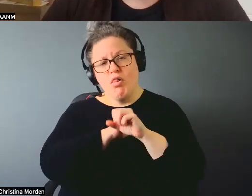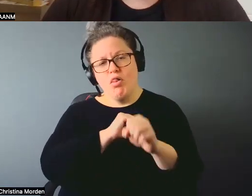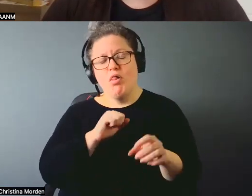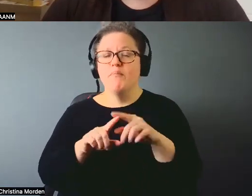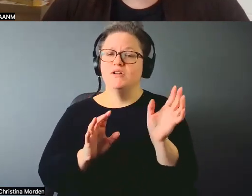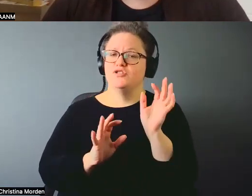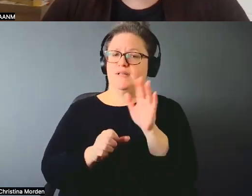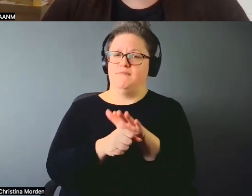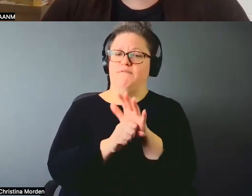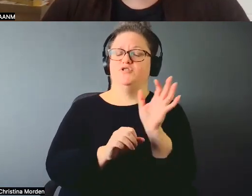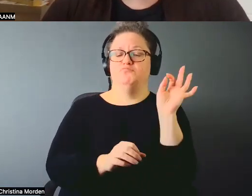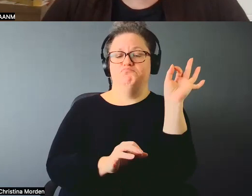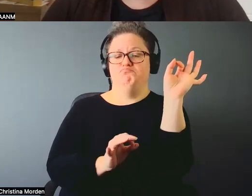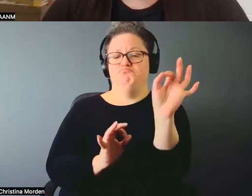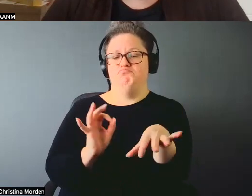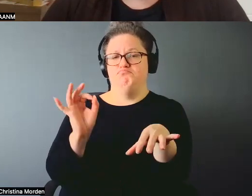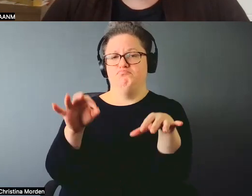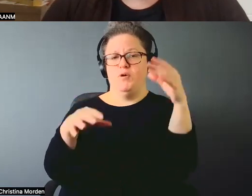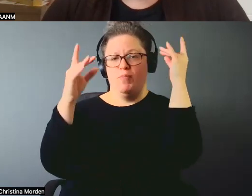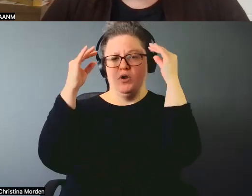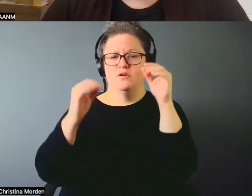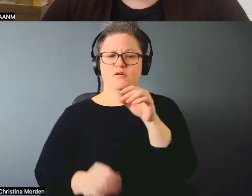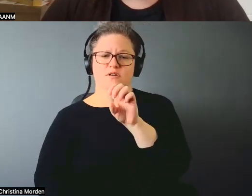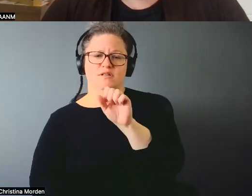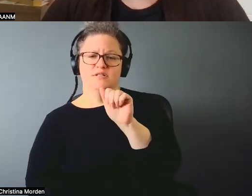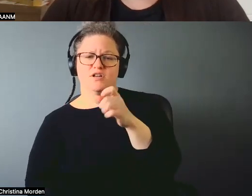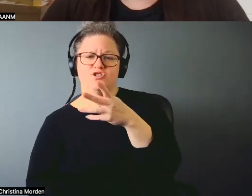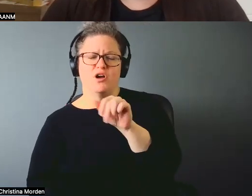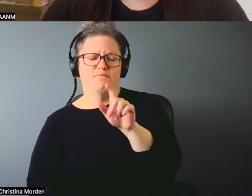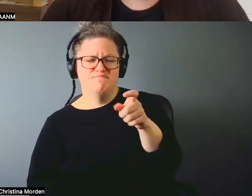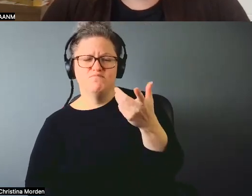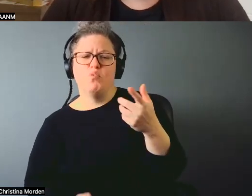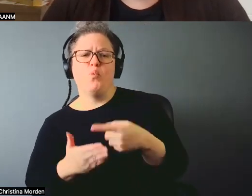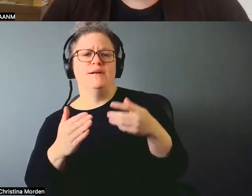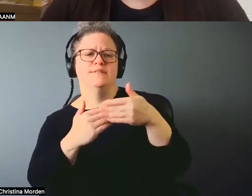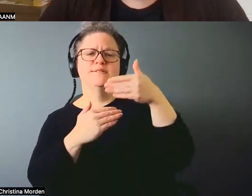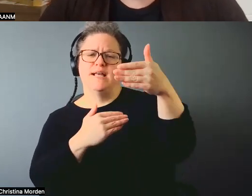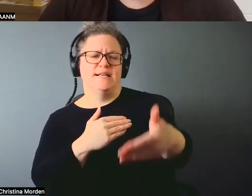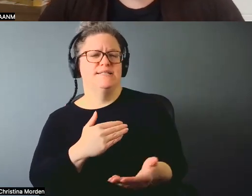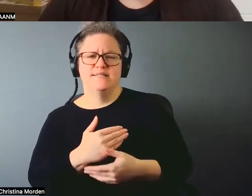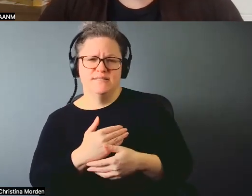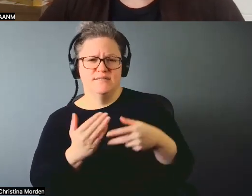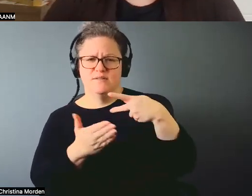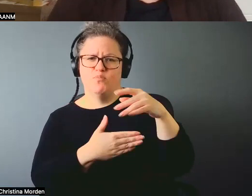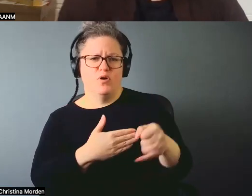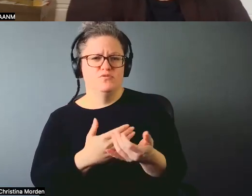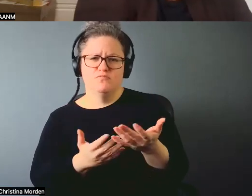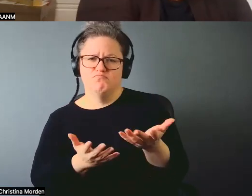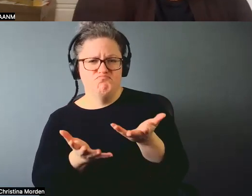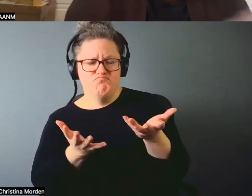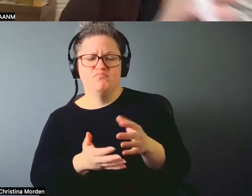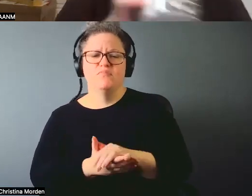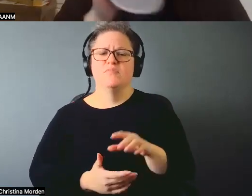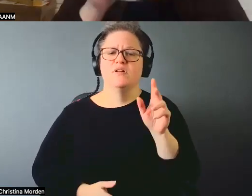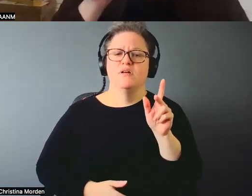Pondering. And where are you going from here? What's what's on the horizon in terms of your art practice? Well,